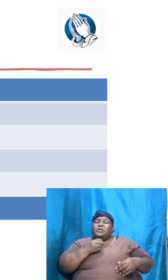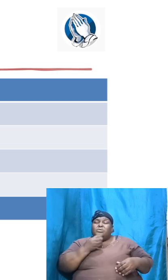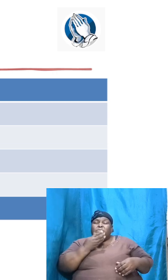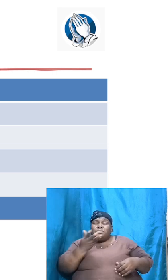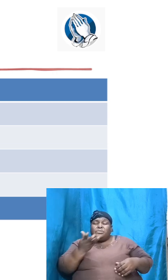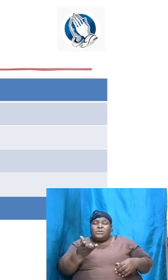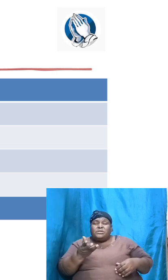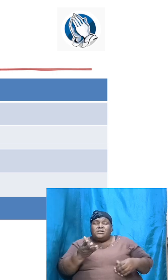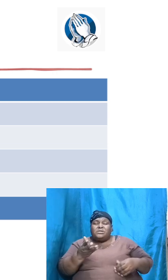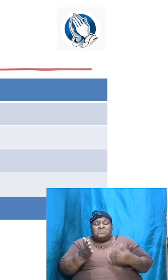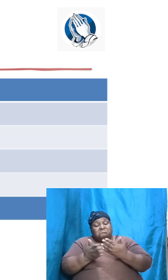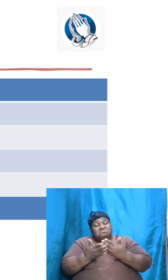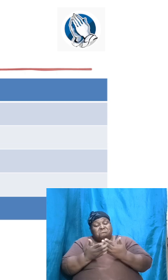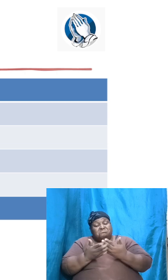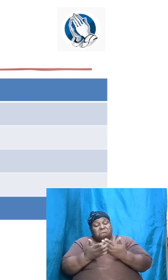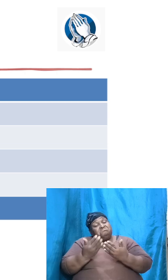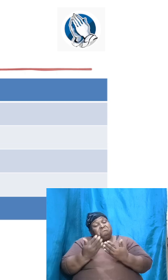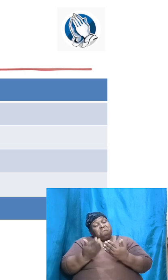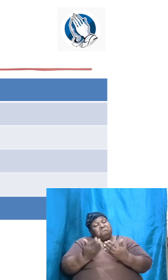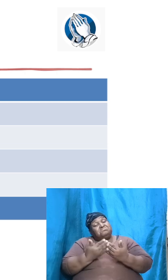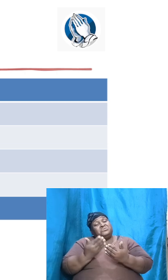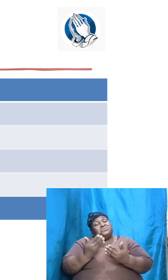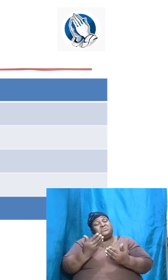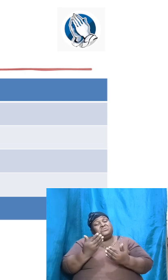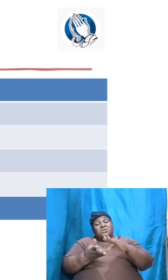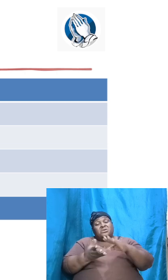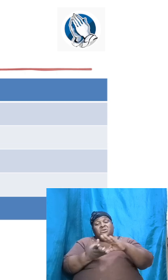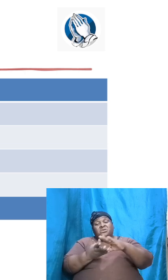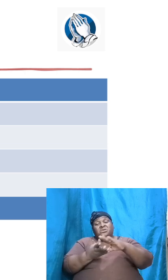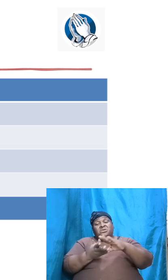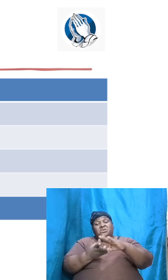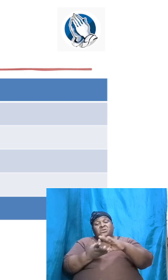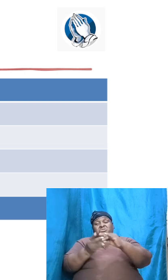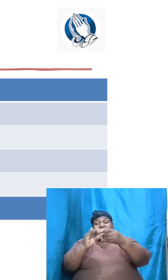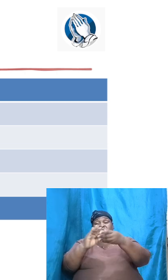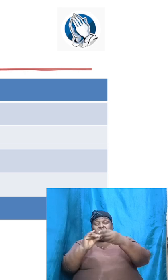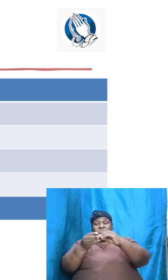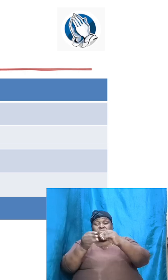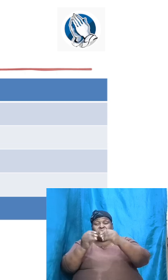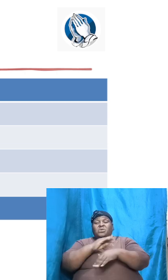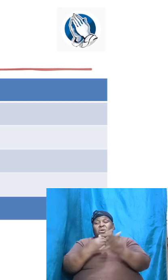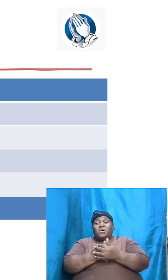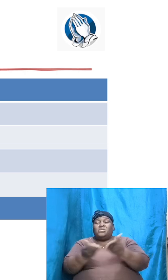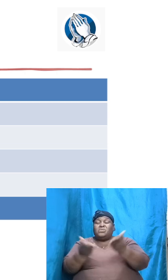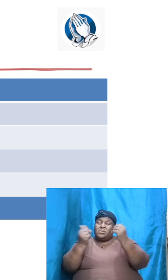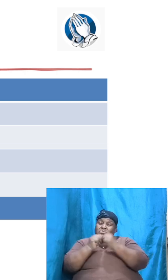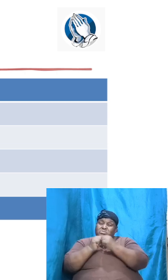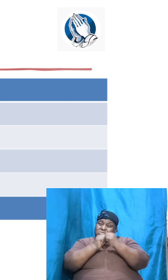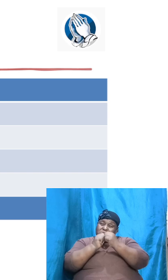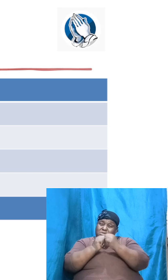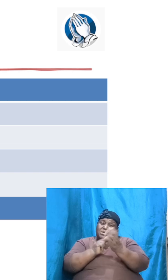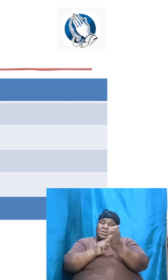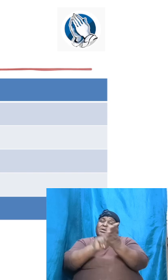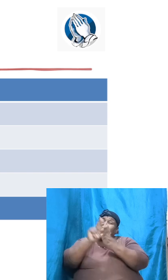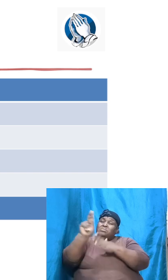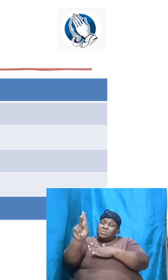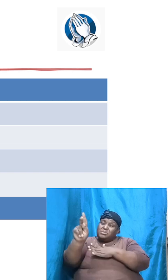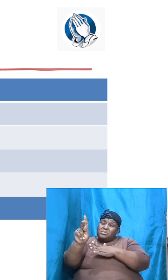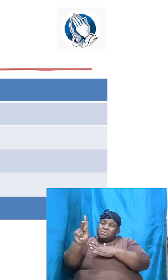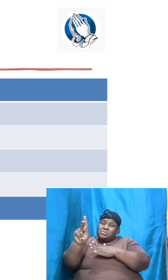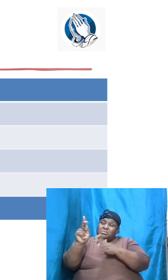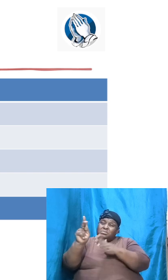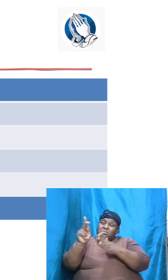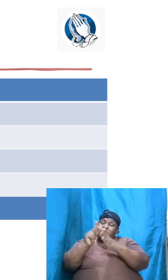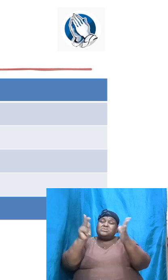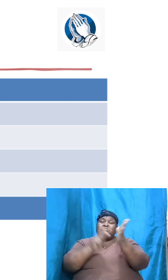because the stories all tie together. The principles are common and